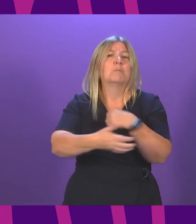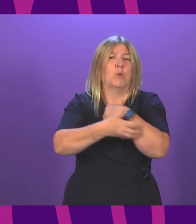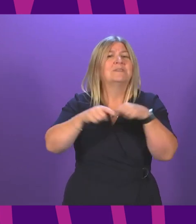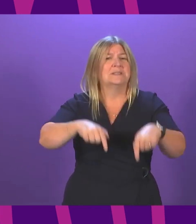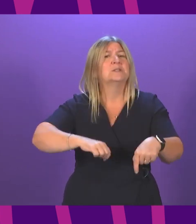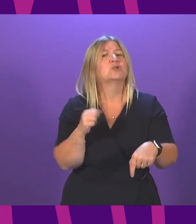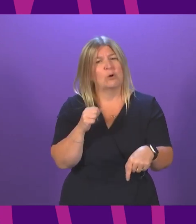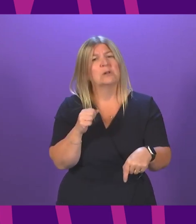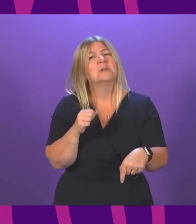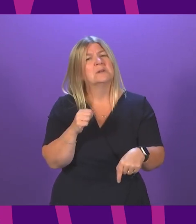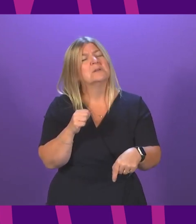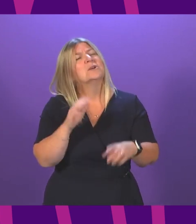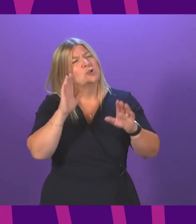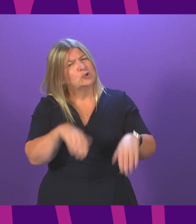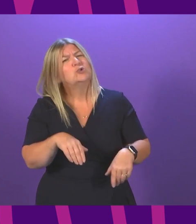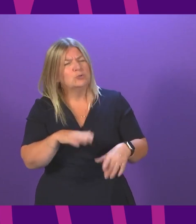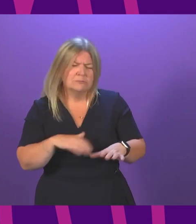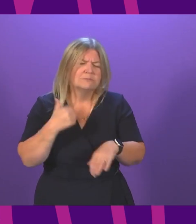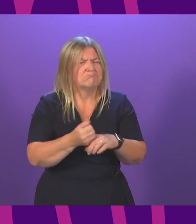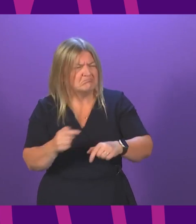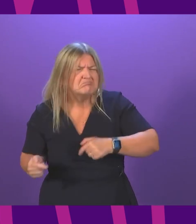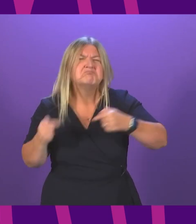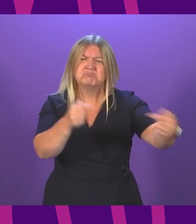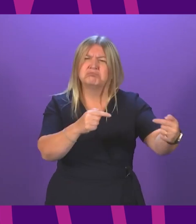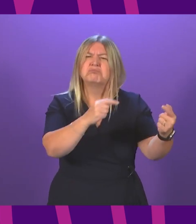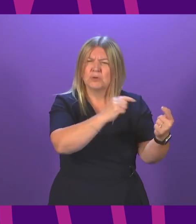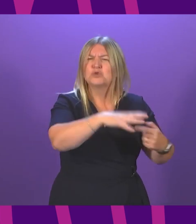opposition to this callous, uncaring Tory government.